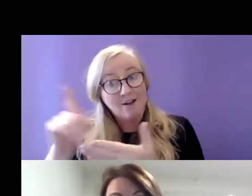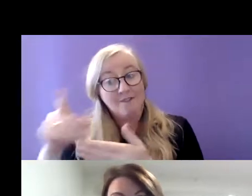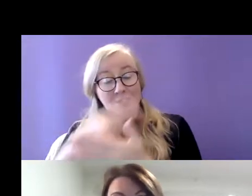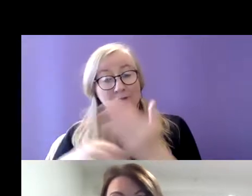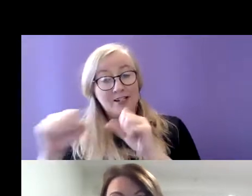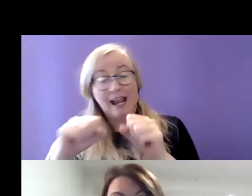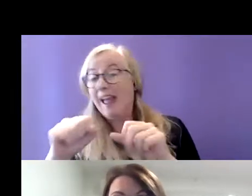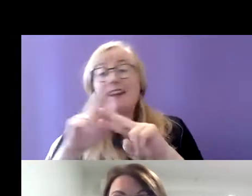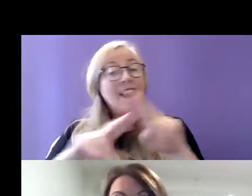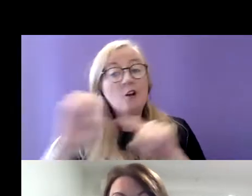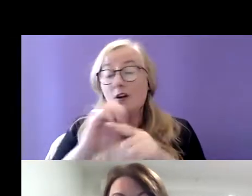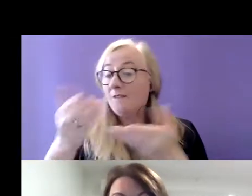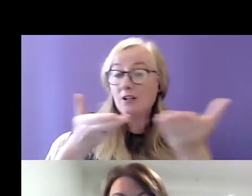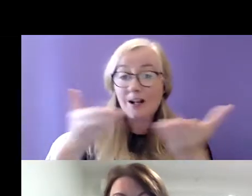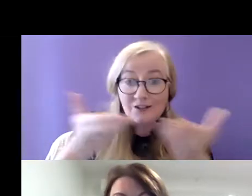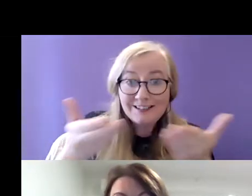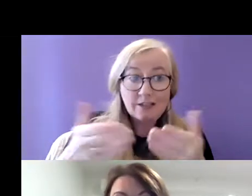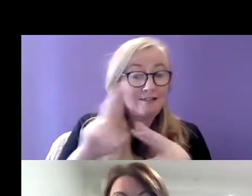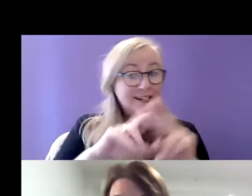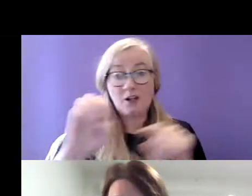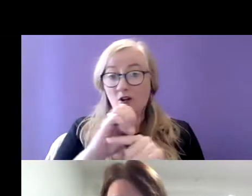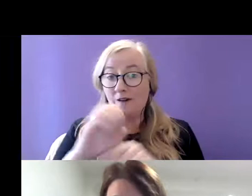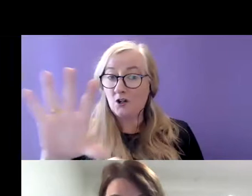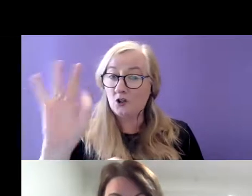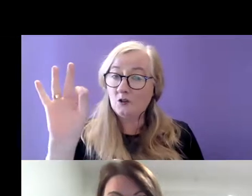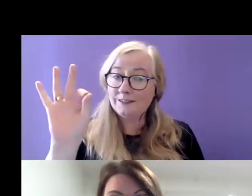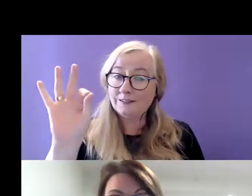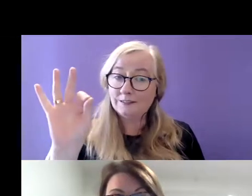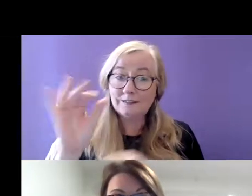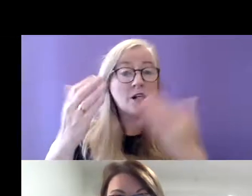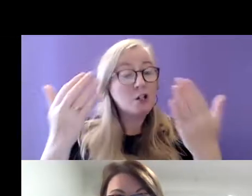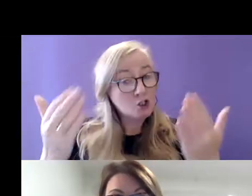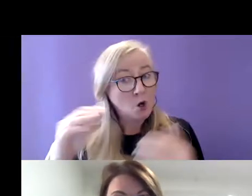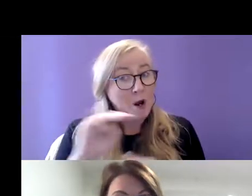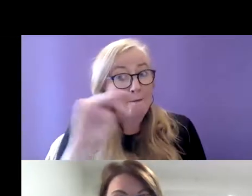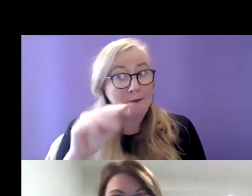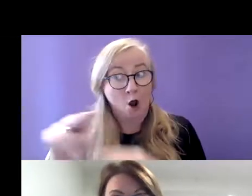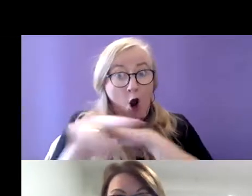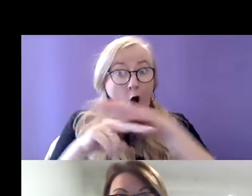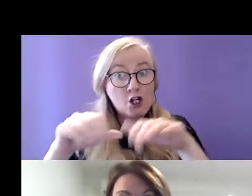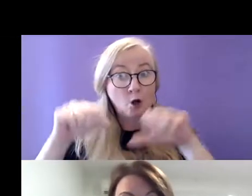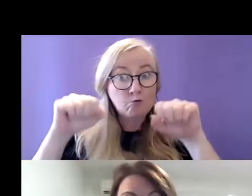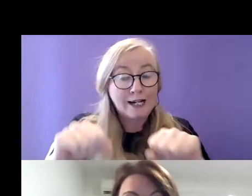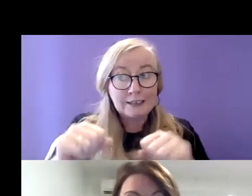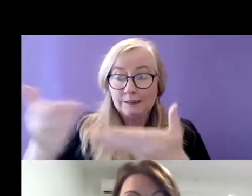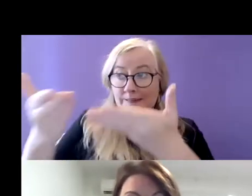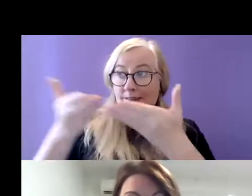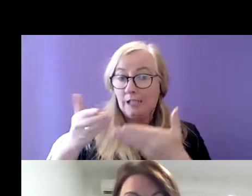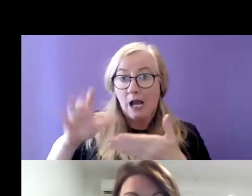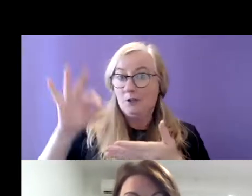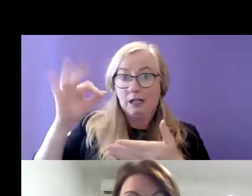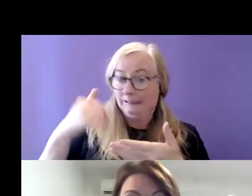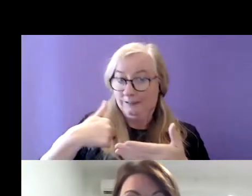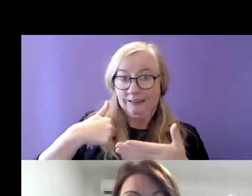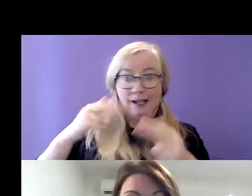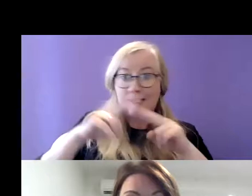lack of consultation and choice so people were being pressured to take on options that were not suitable or appropriate